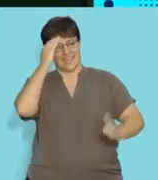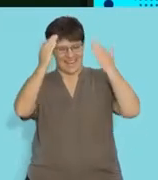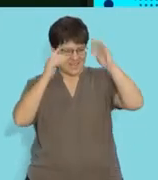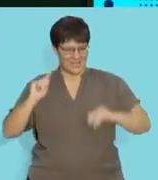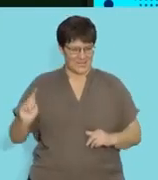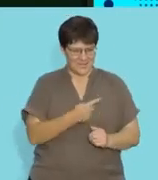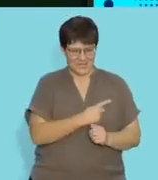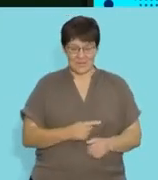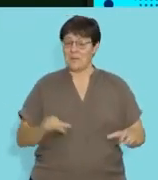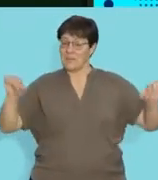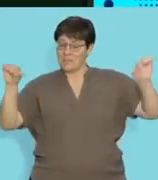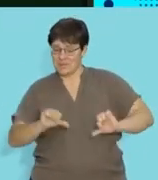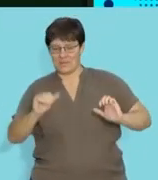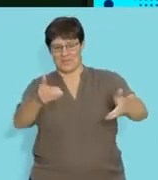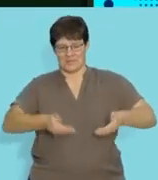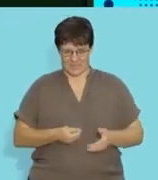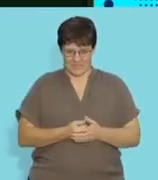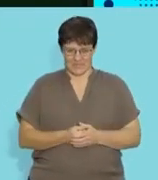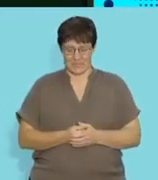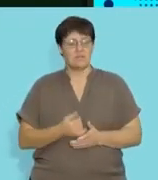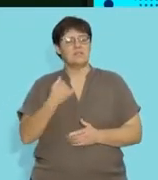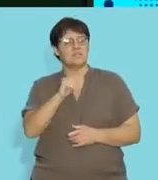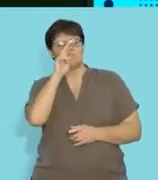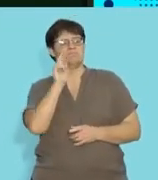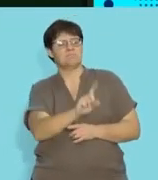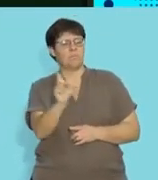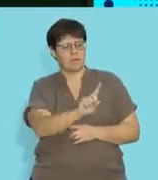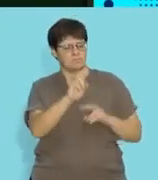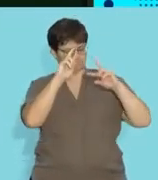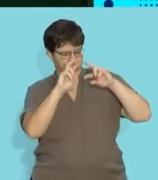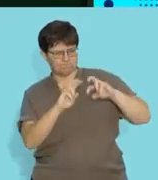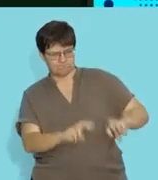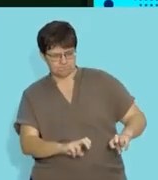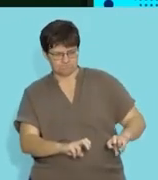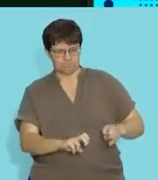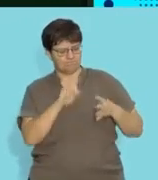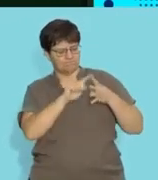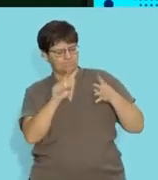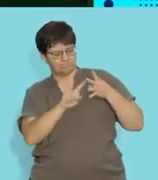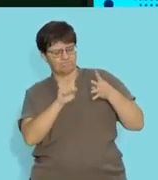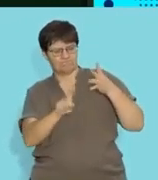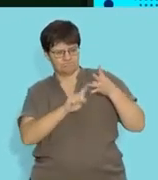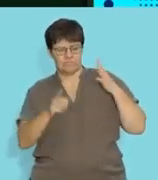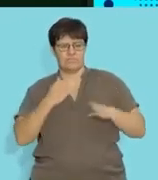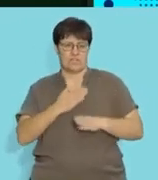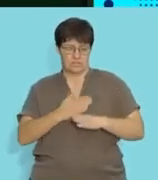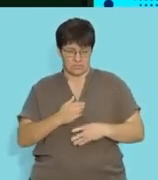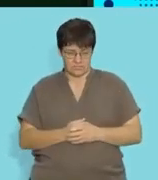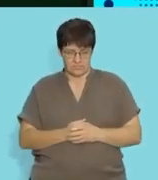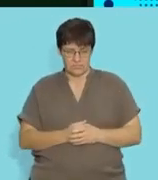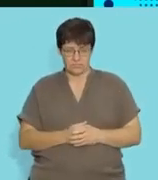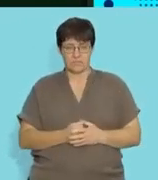Hi guys, welcome back to our lesson. So we are still looking at exploring different types of functions.